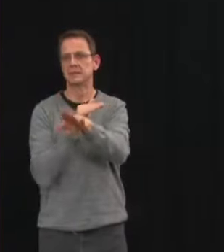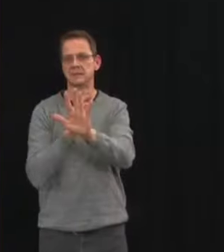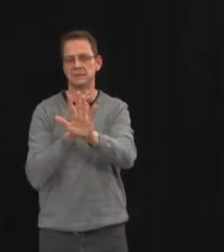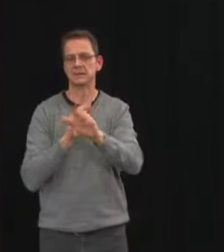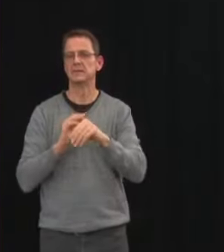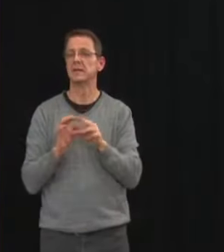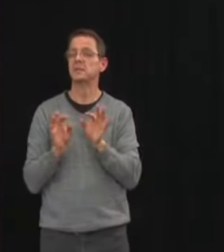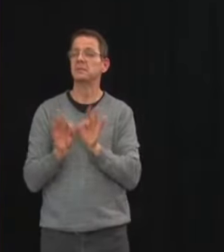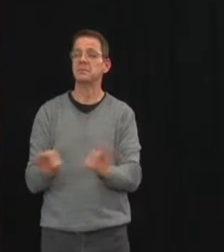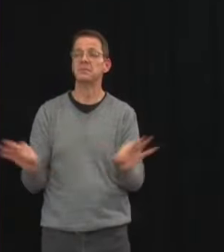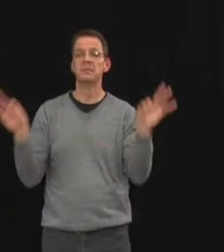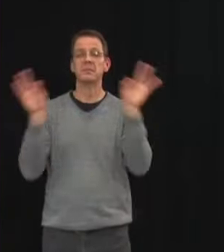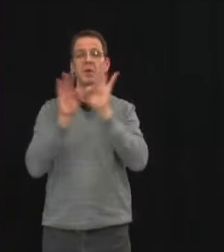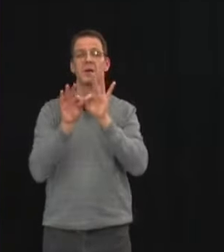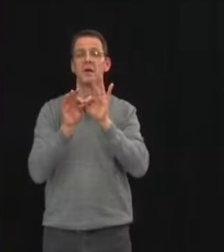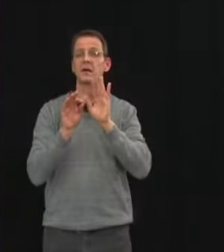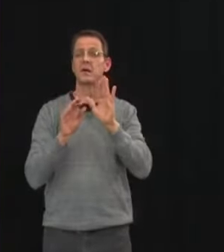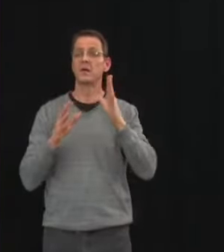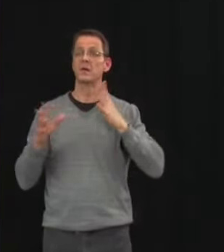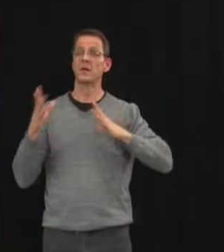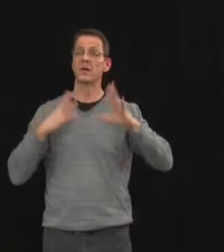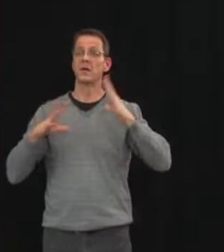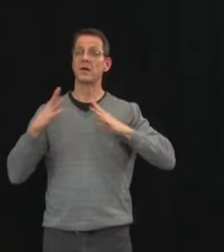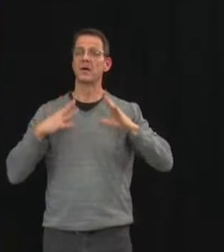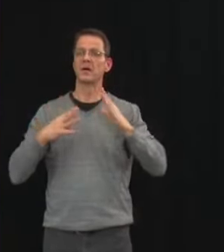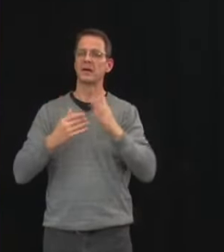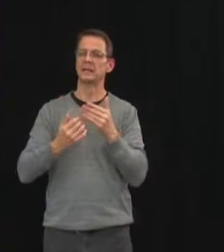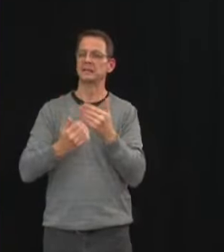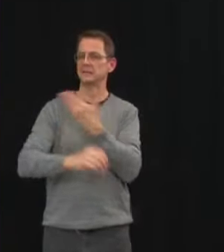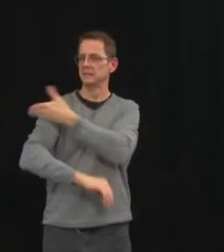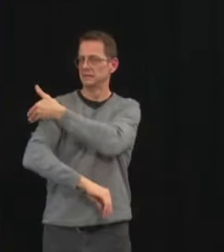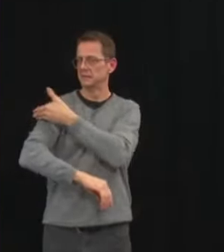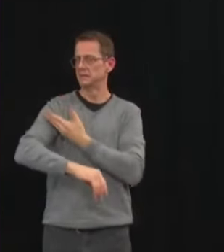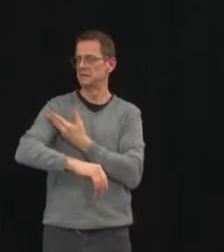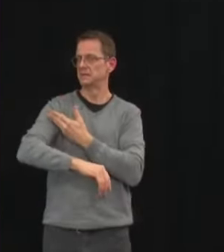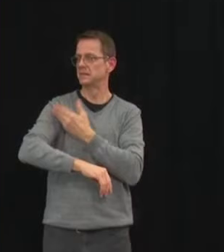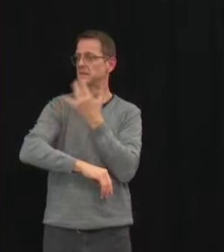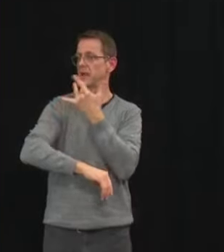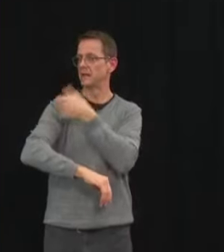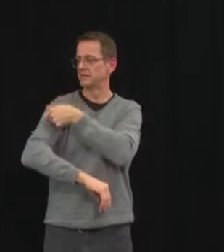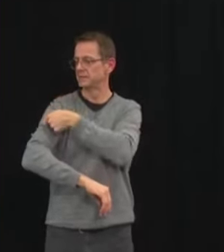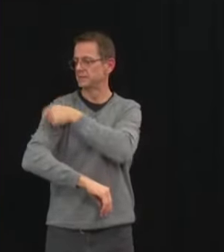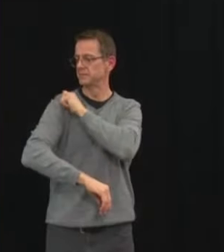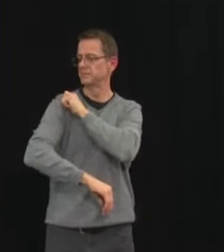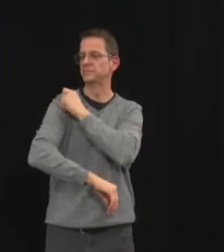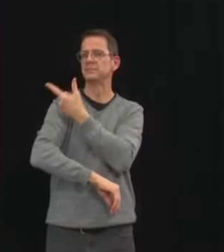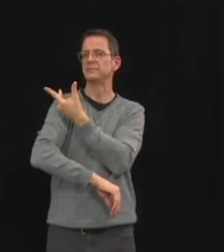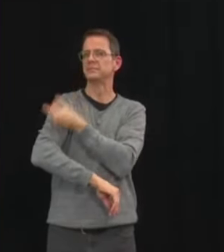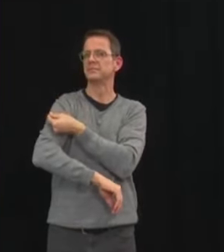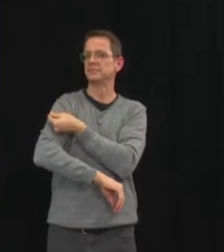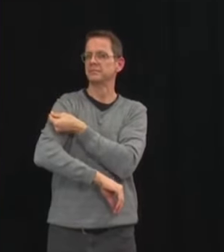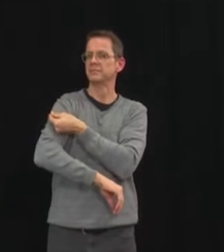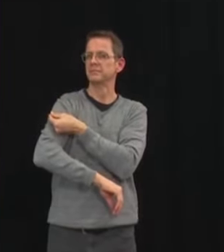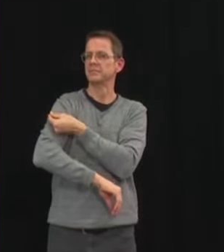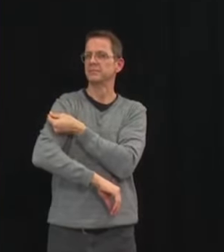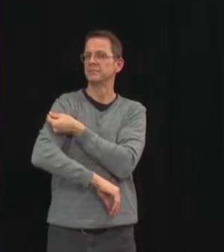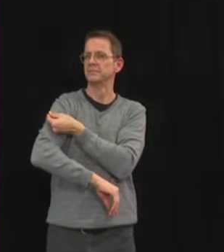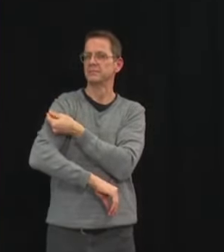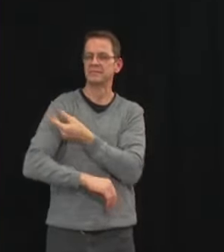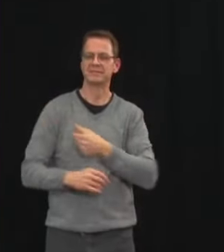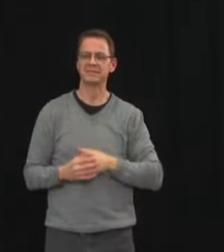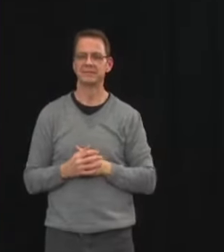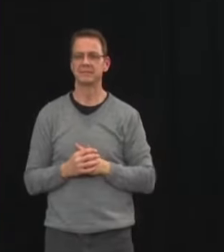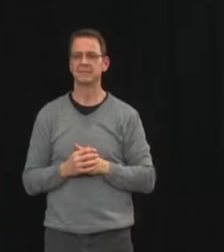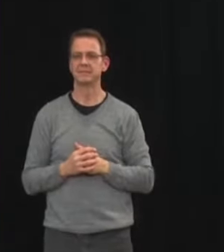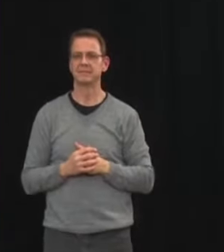receiving the immunization like a short-sleeved shirt. For those who are eligible for the vaccine but haven't yet booked, appointments